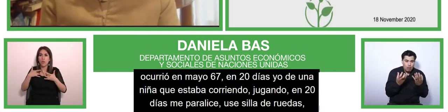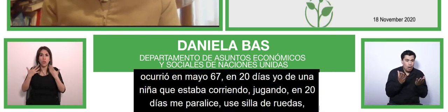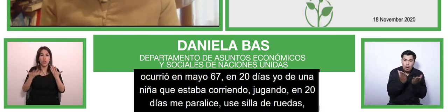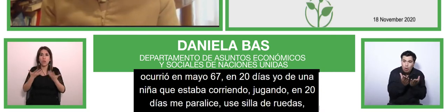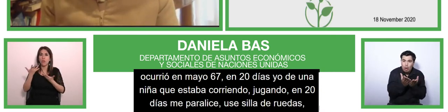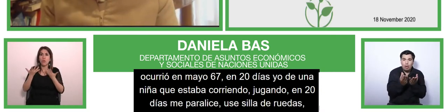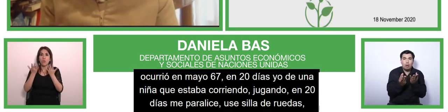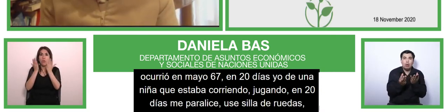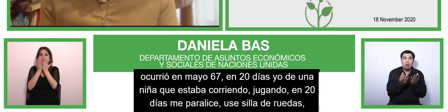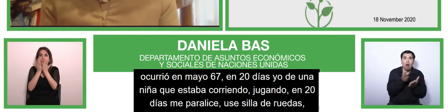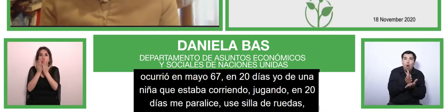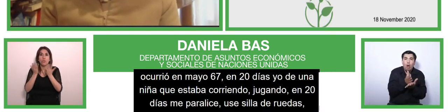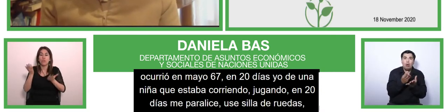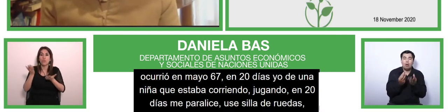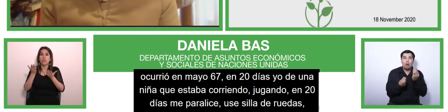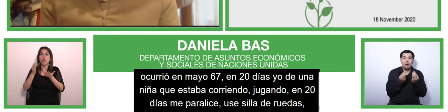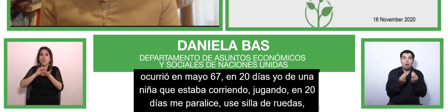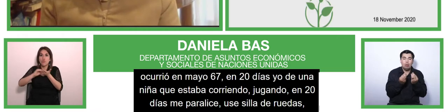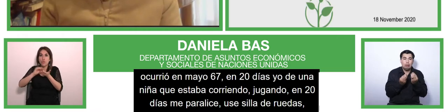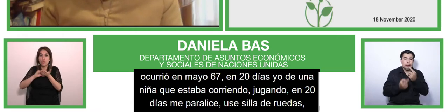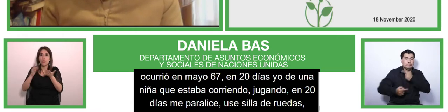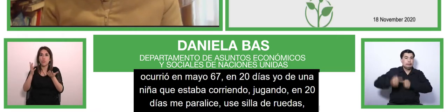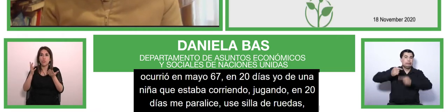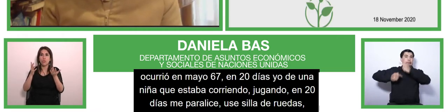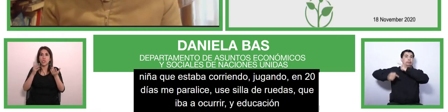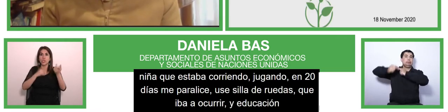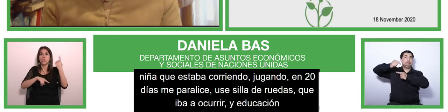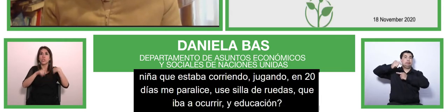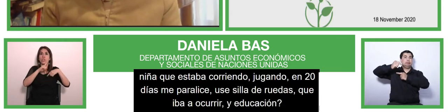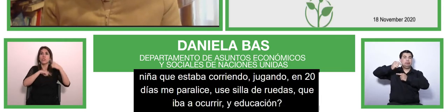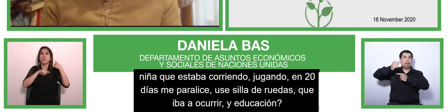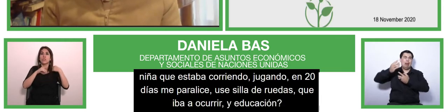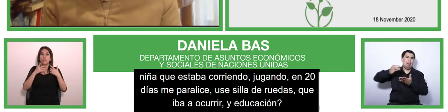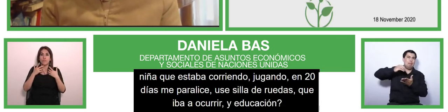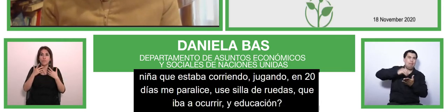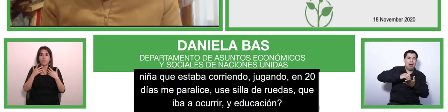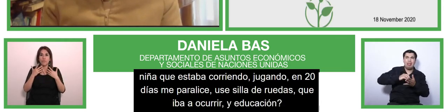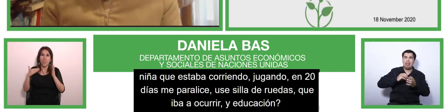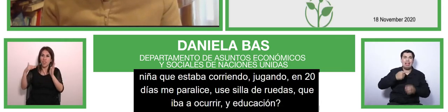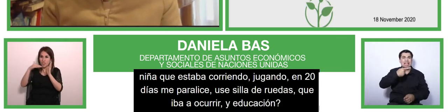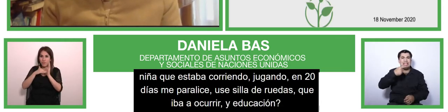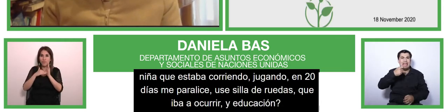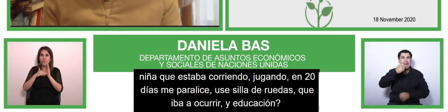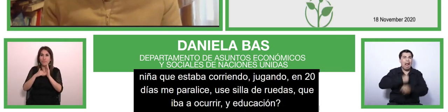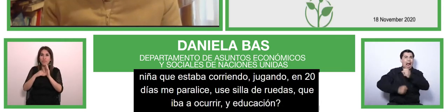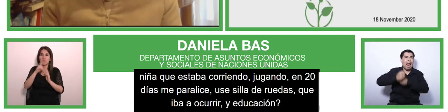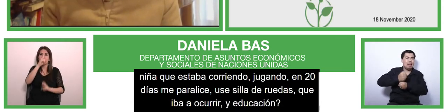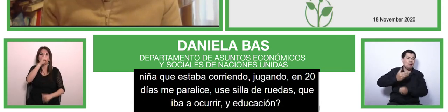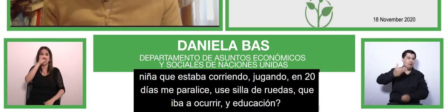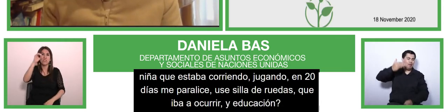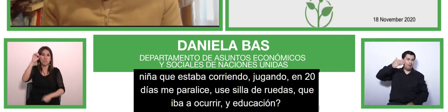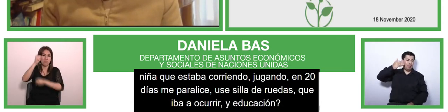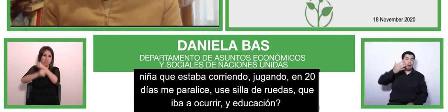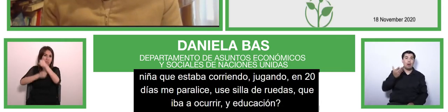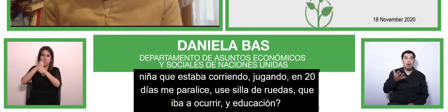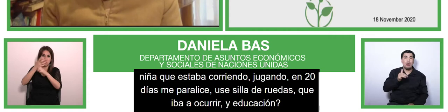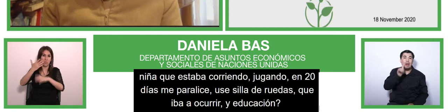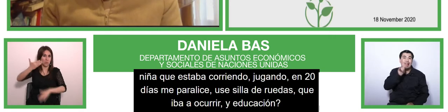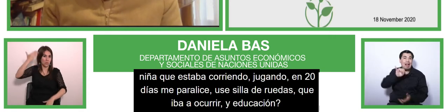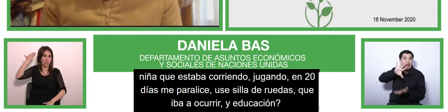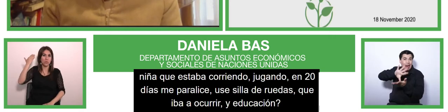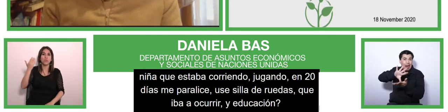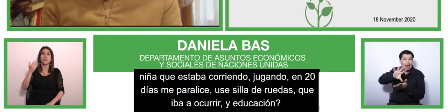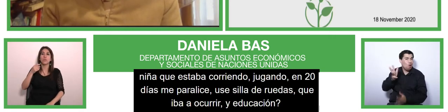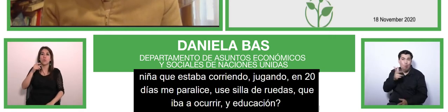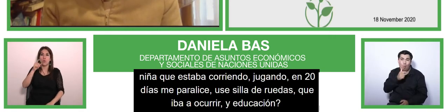half a century ago and in italy in those years there was no law that was